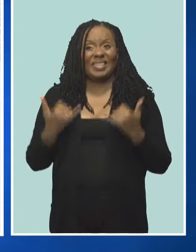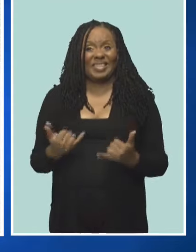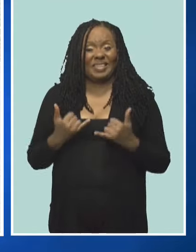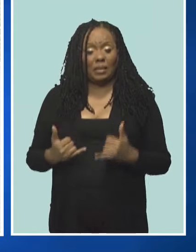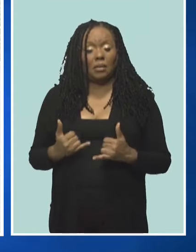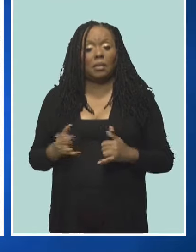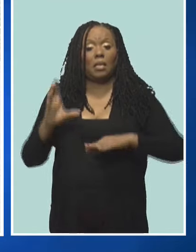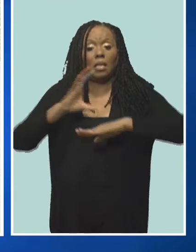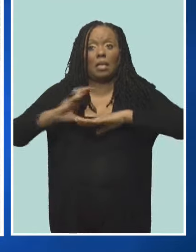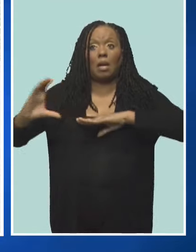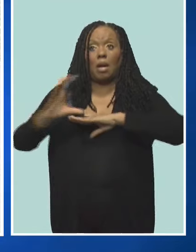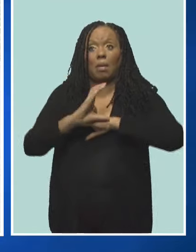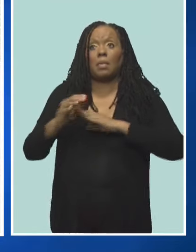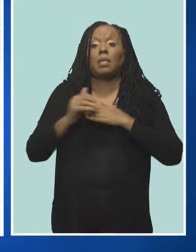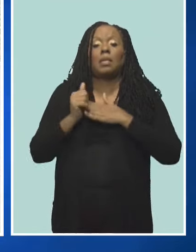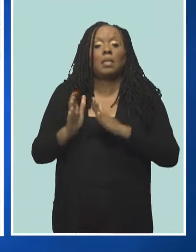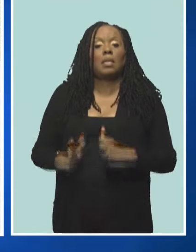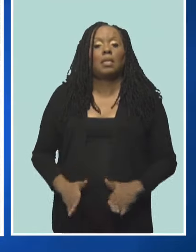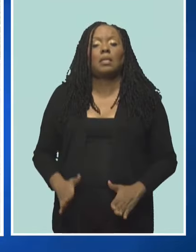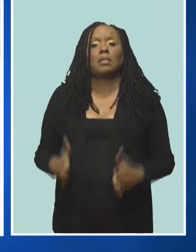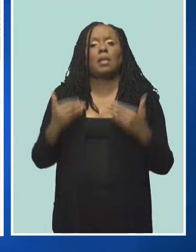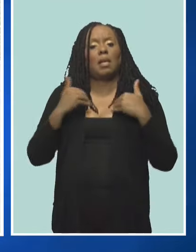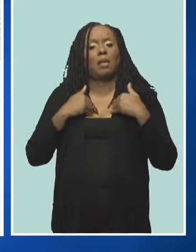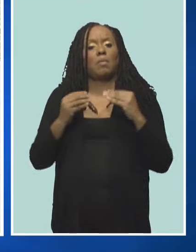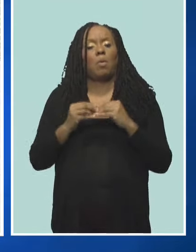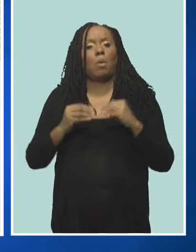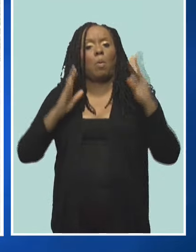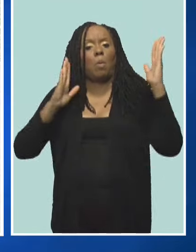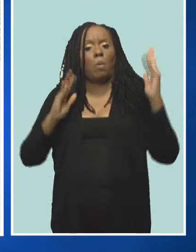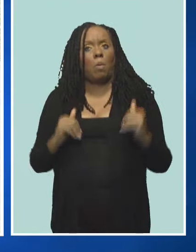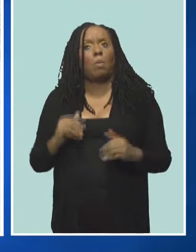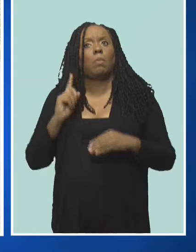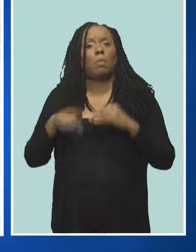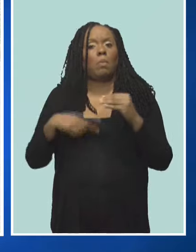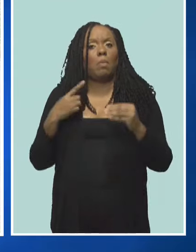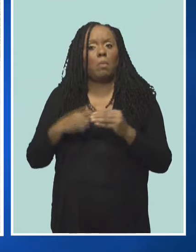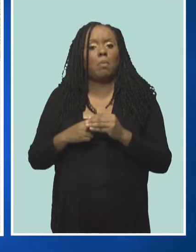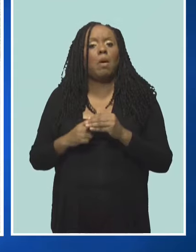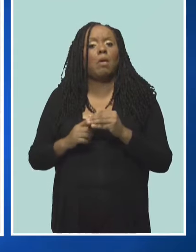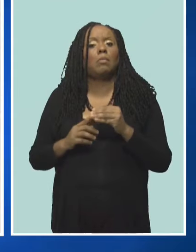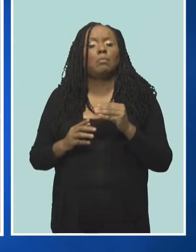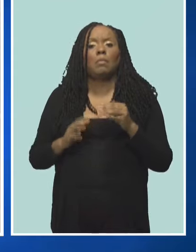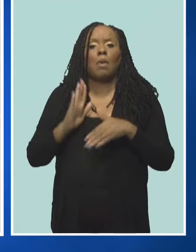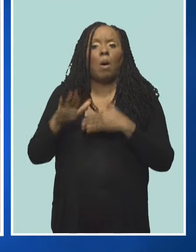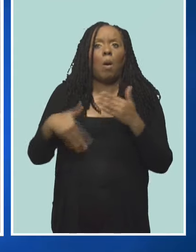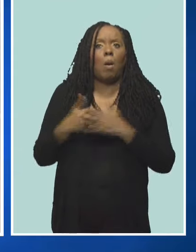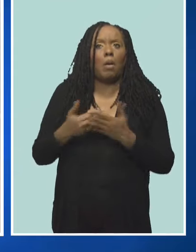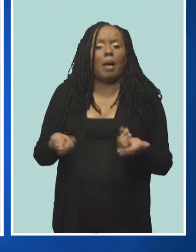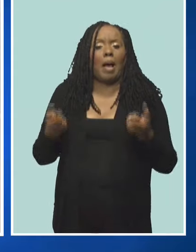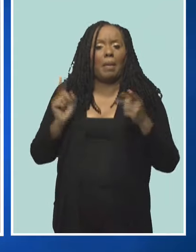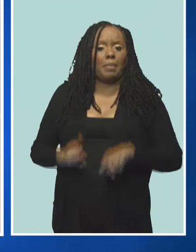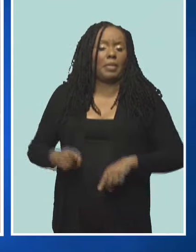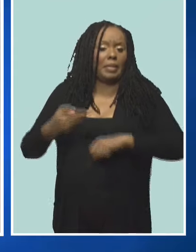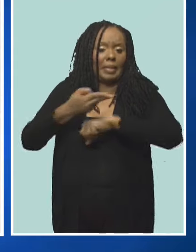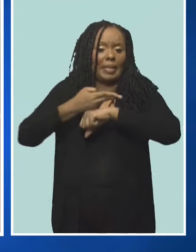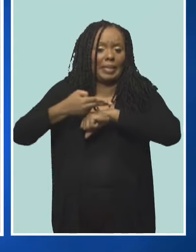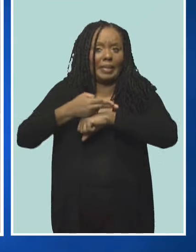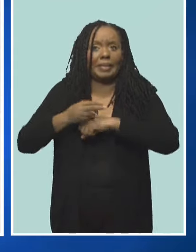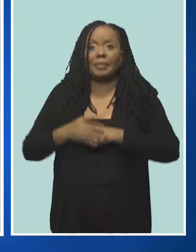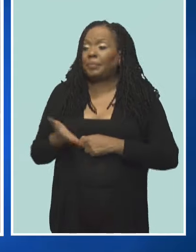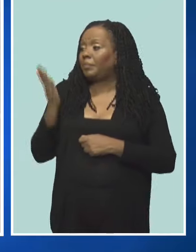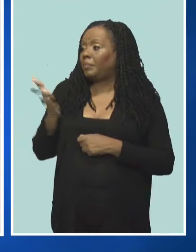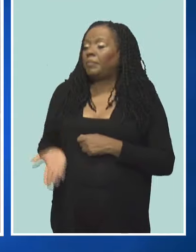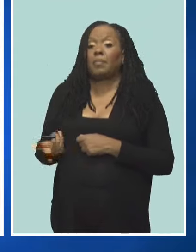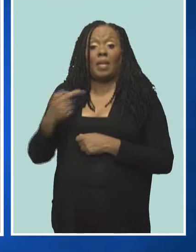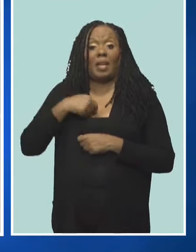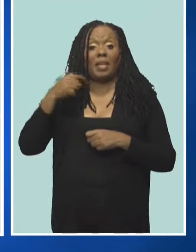regional leaders are more optimistic about the developments taking place in Haiti. It's a meeting in which I think we are